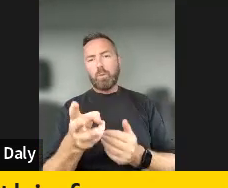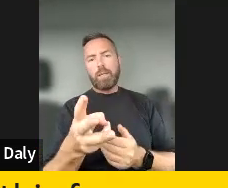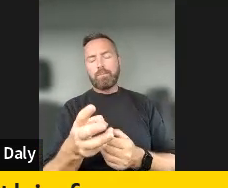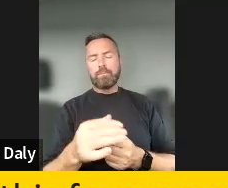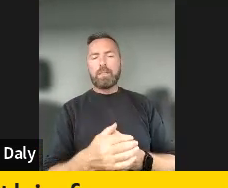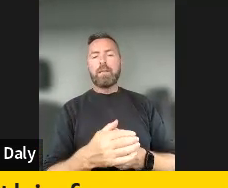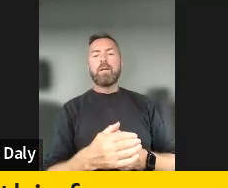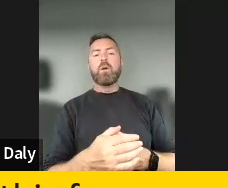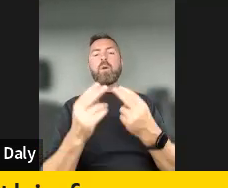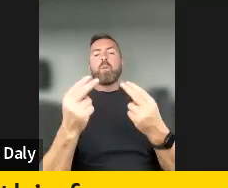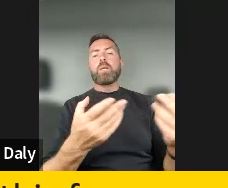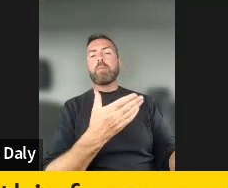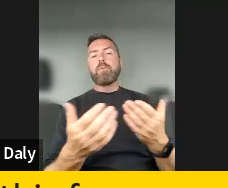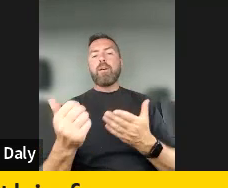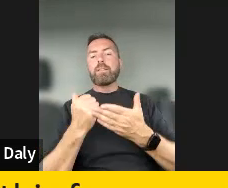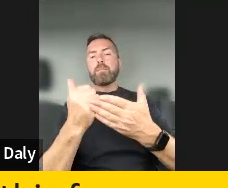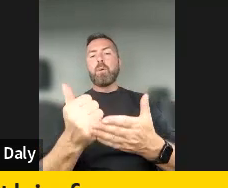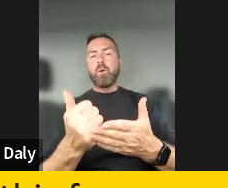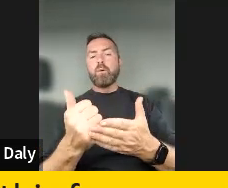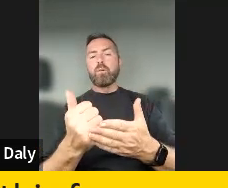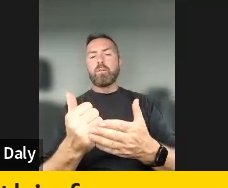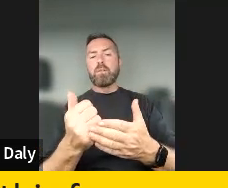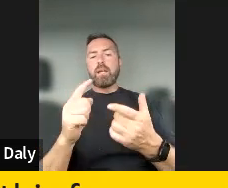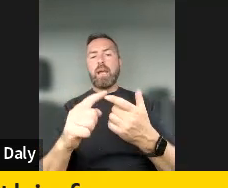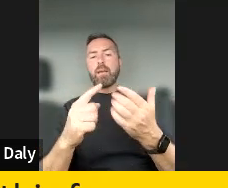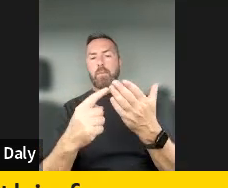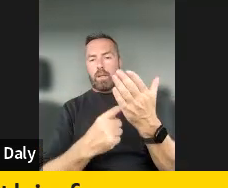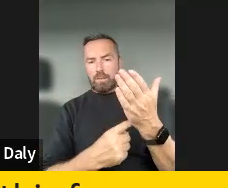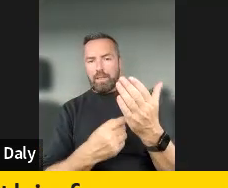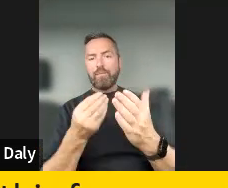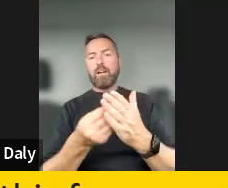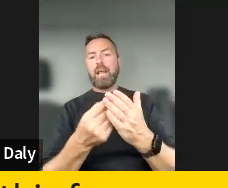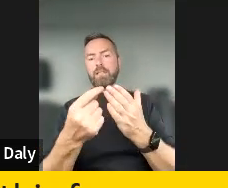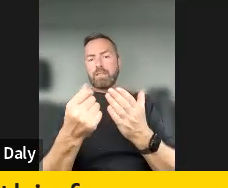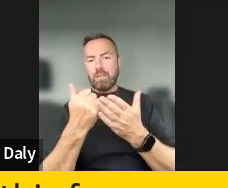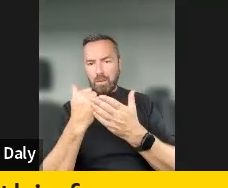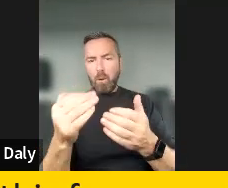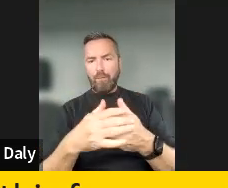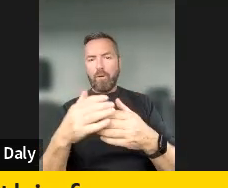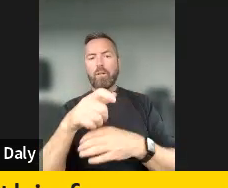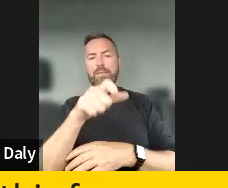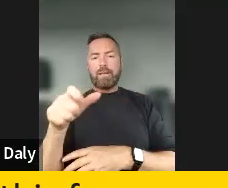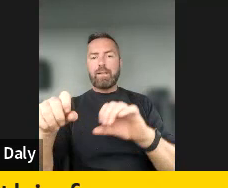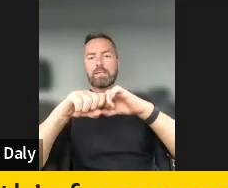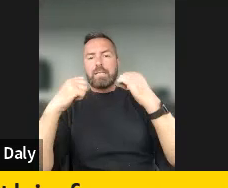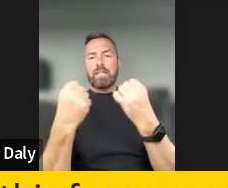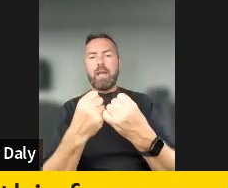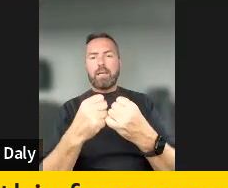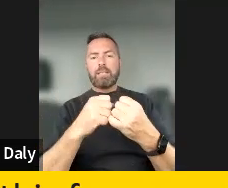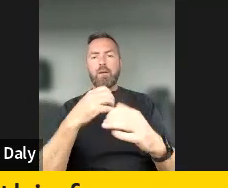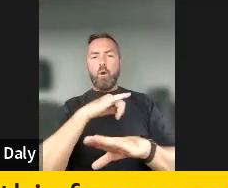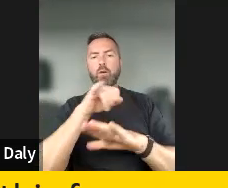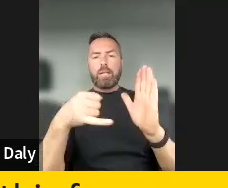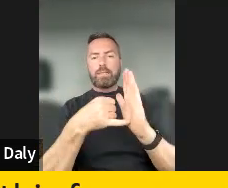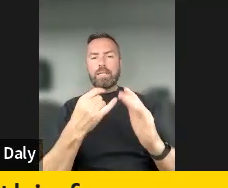technical policy, financial, um, support for civil society organizations, of course, to, to help